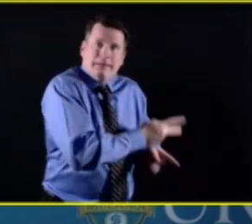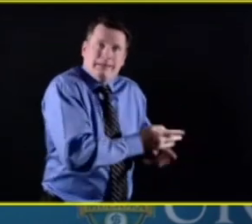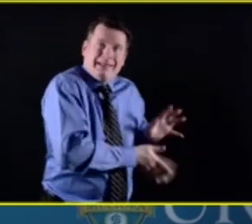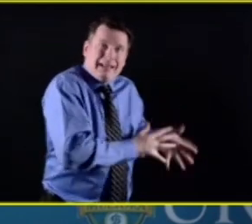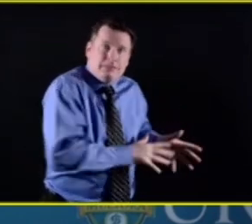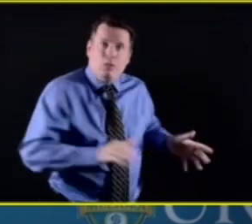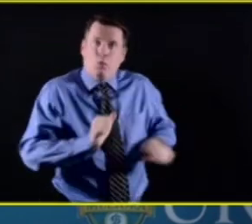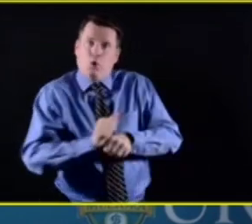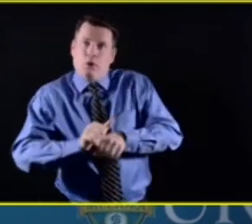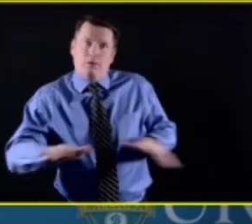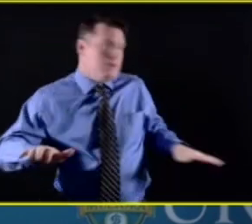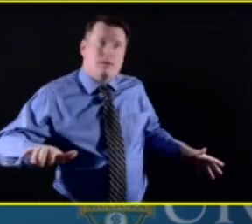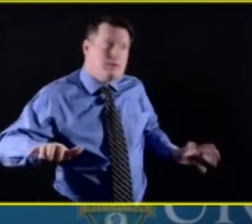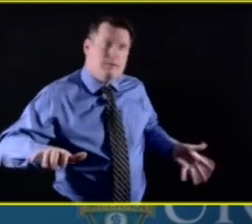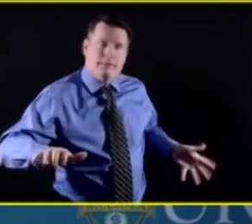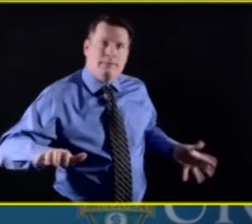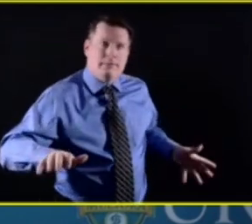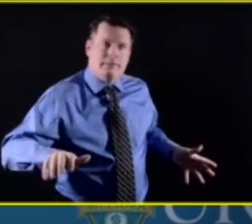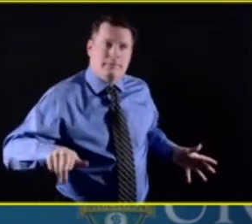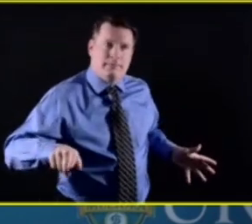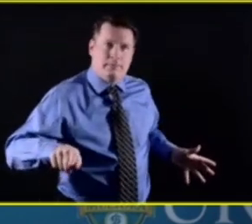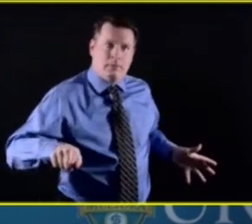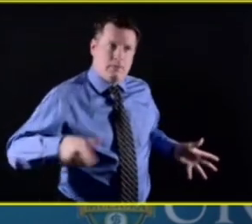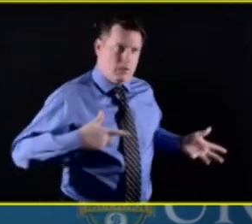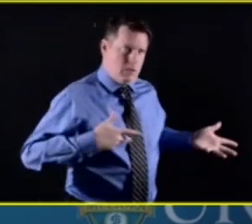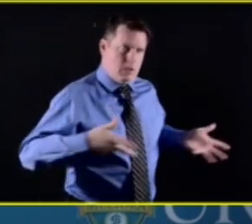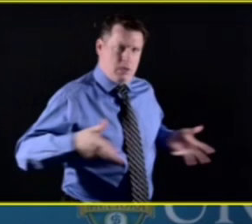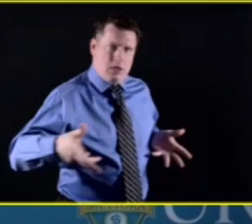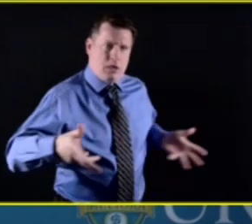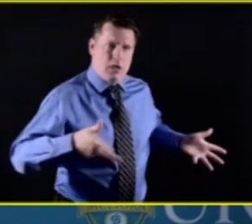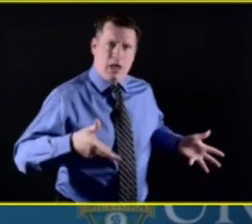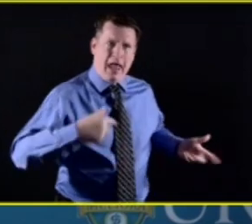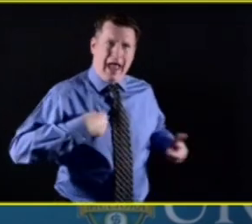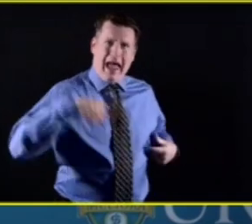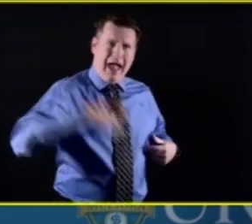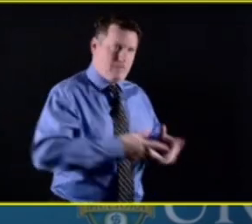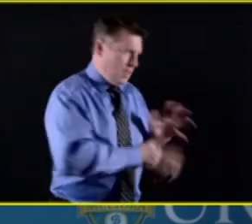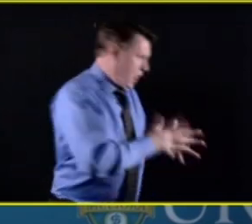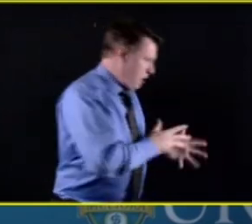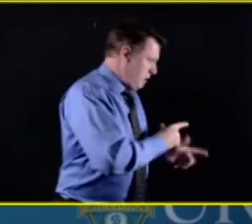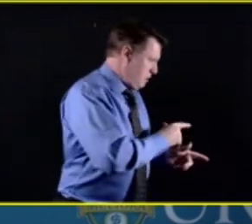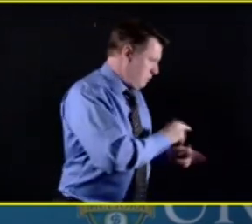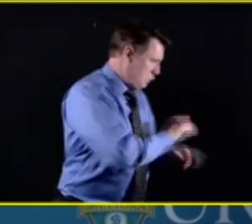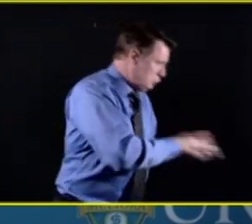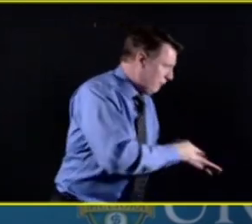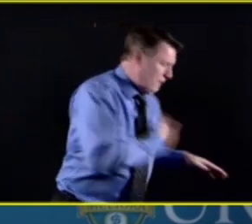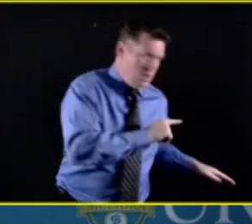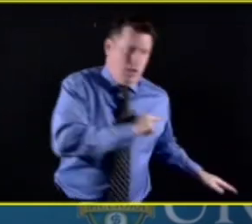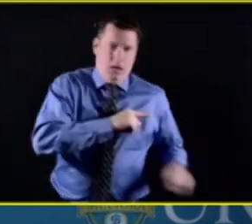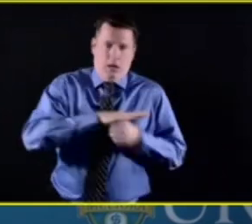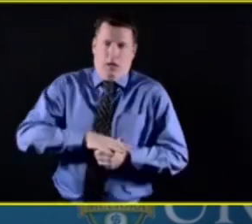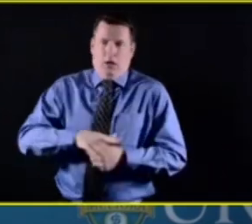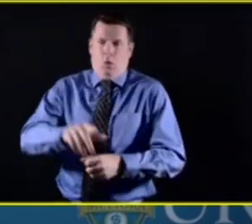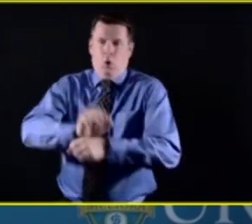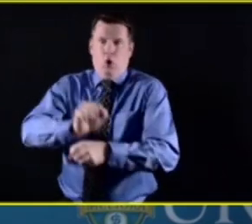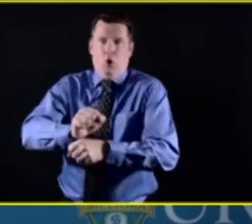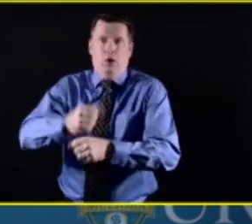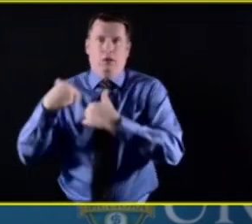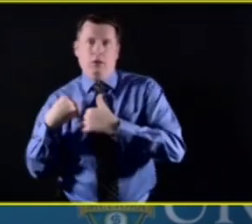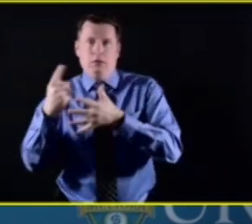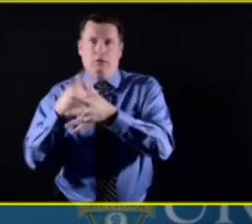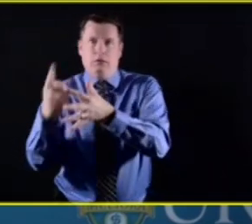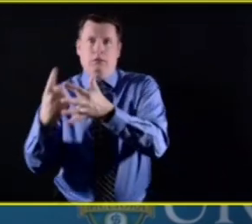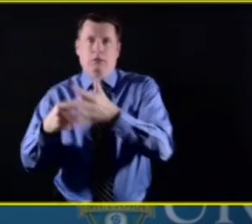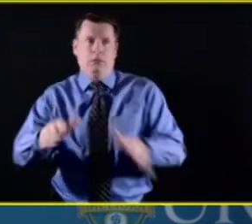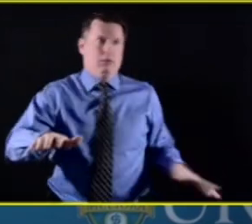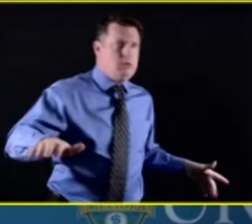like not being able to do things with my kids? You know, they're still having to work and kids are home playing with the dog and wanting mommy